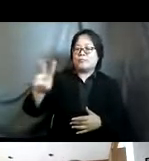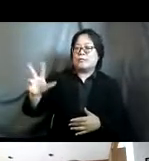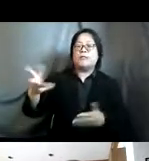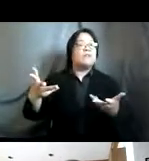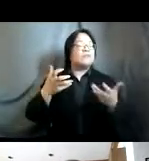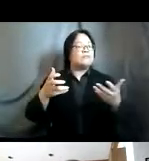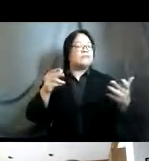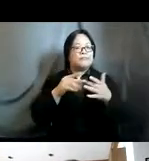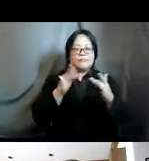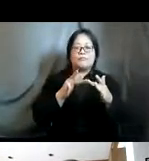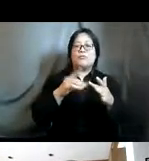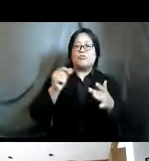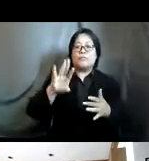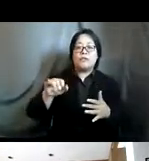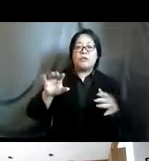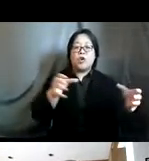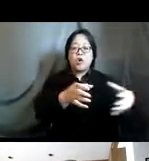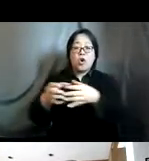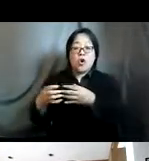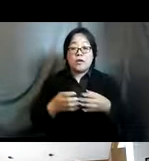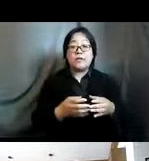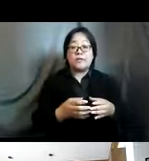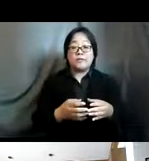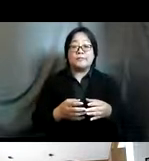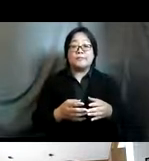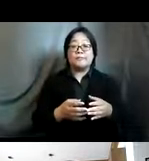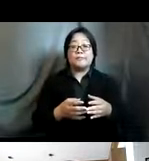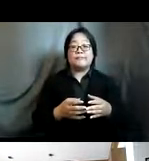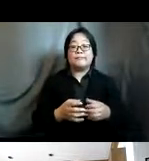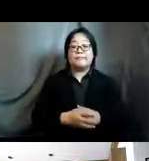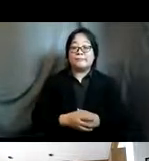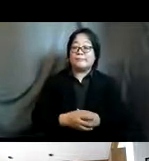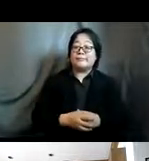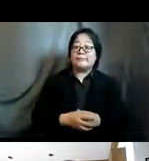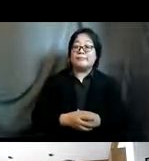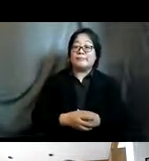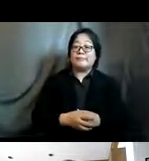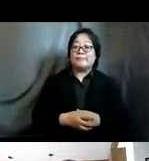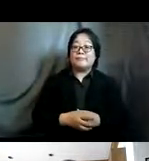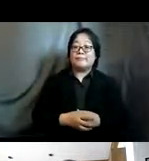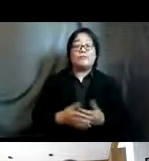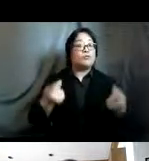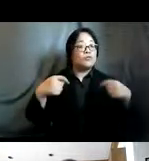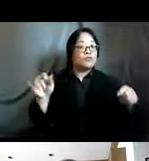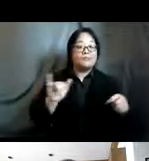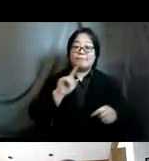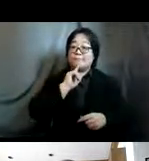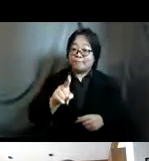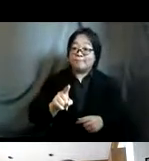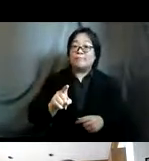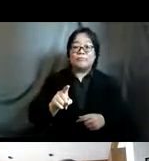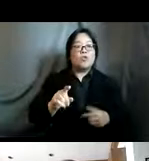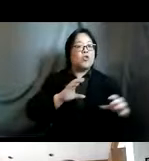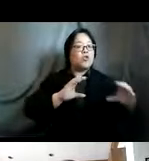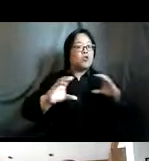gbv action coalition that's co-led by un women wh and other stakeholders we are trying to ensure coherent communication